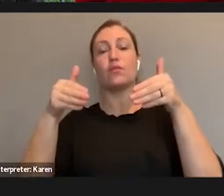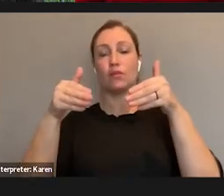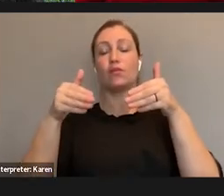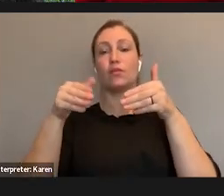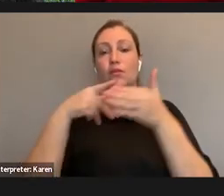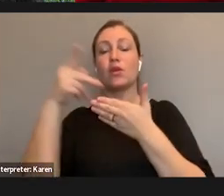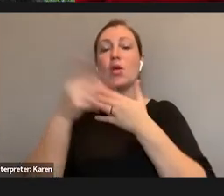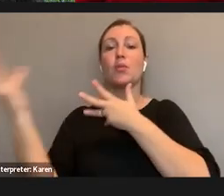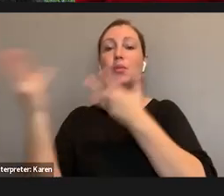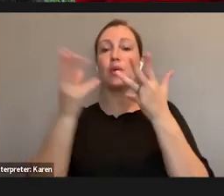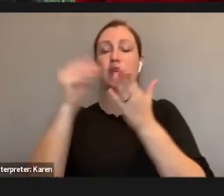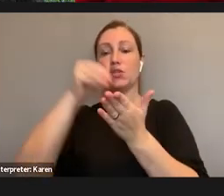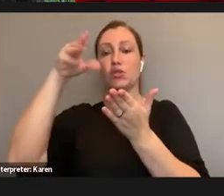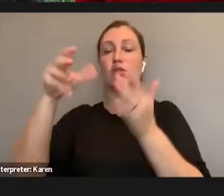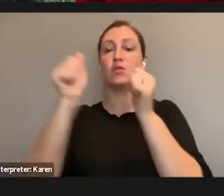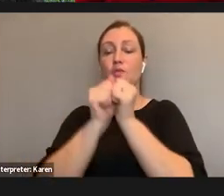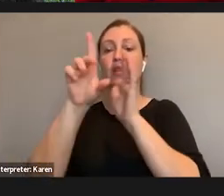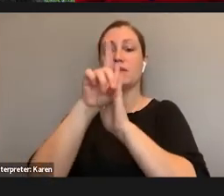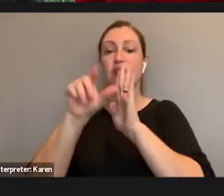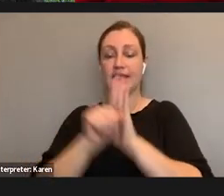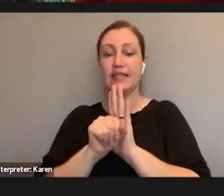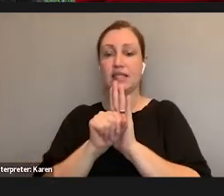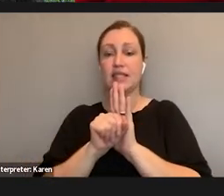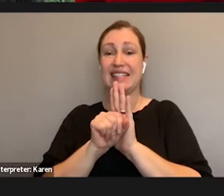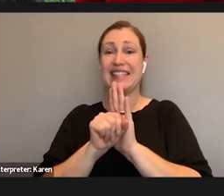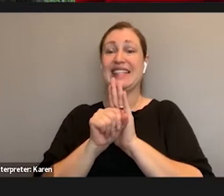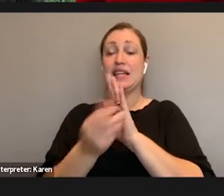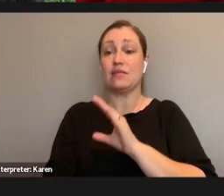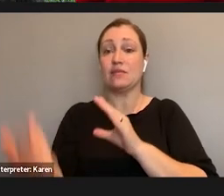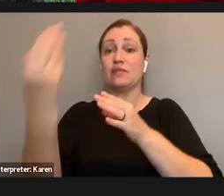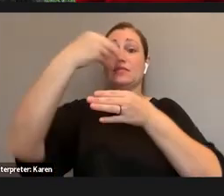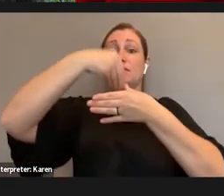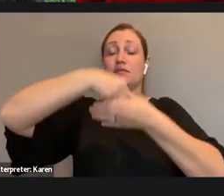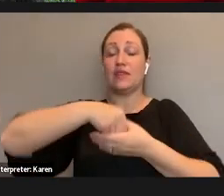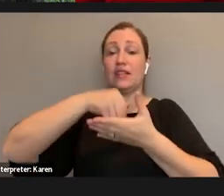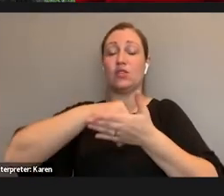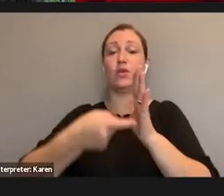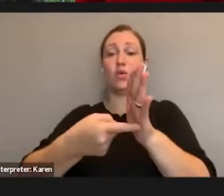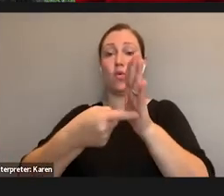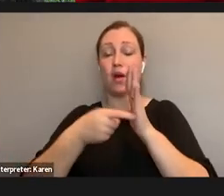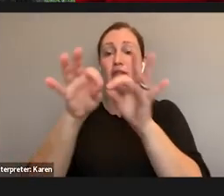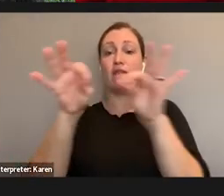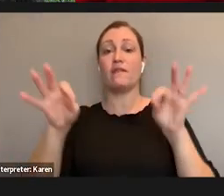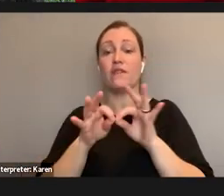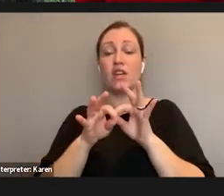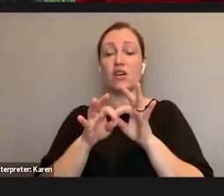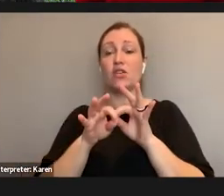with disabilities into required field courses. They took a technology heavy approach. Well, I say took